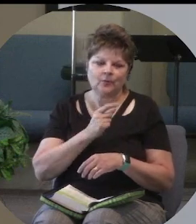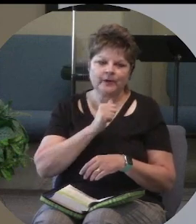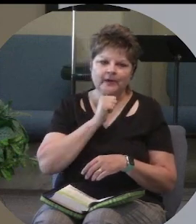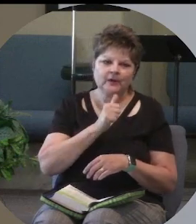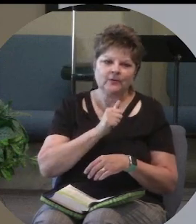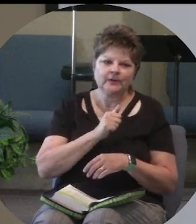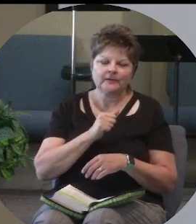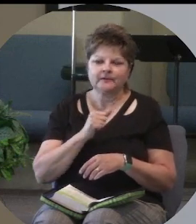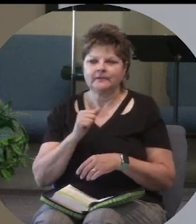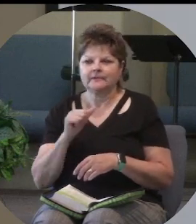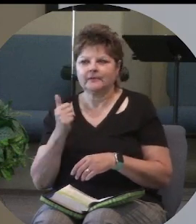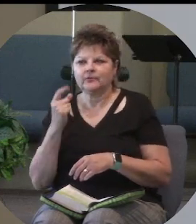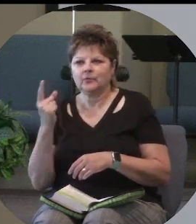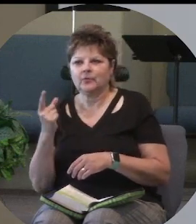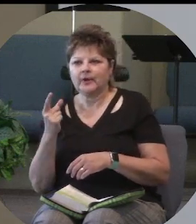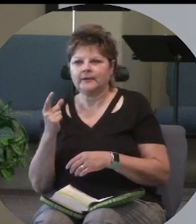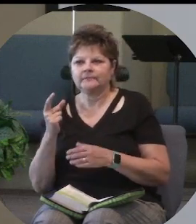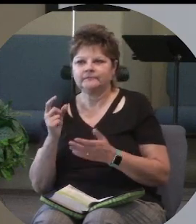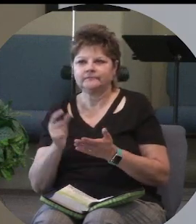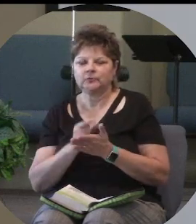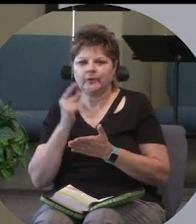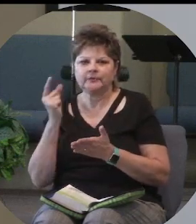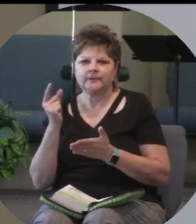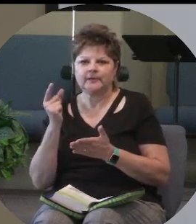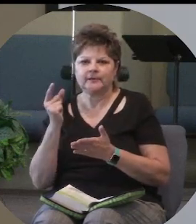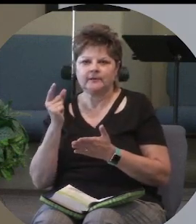graduate our head of school is a Christian